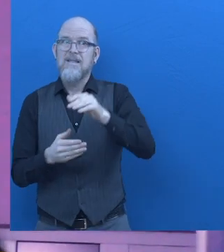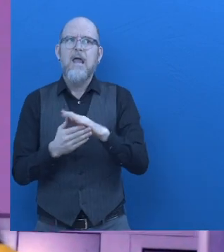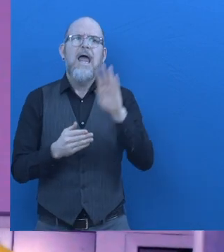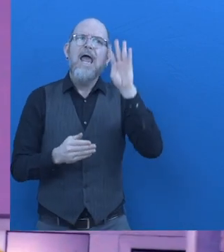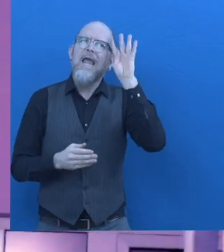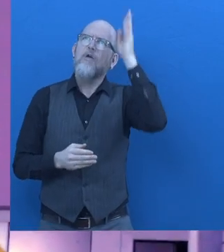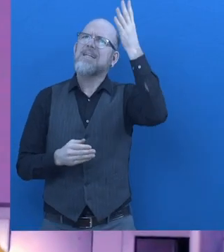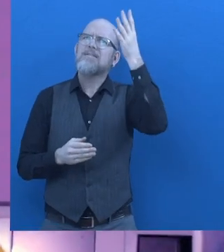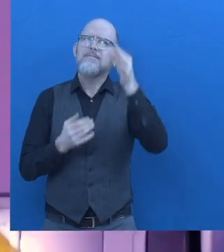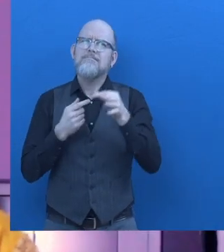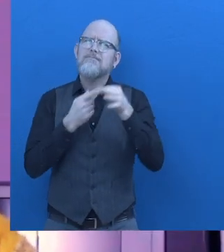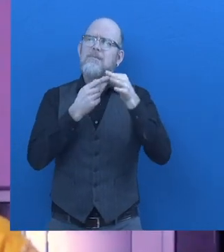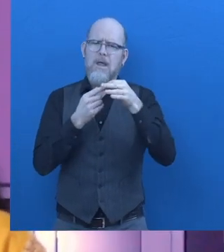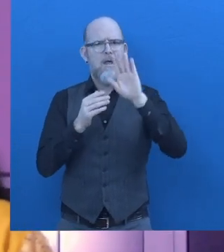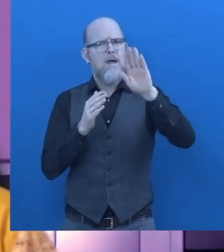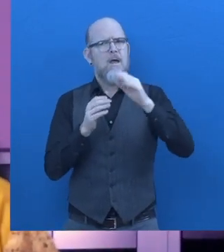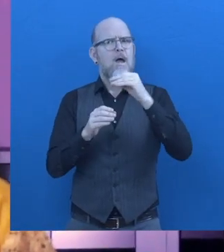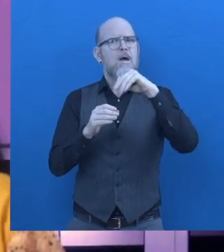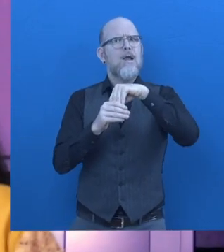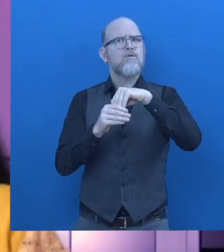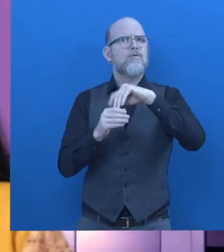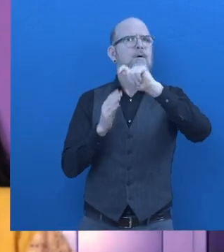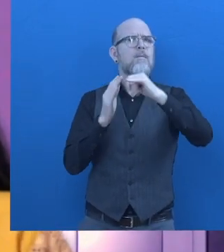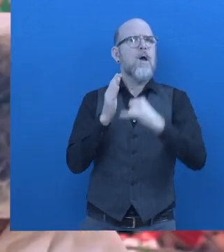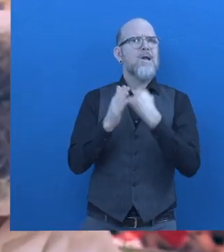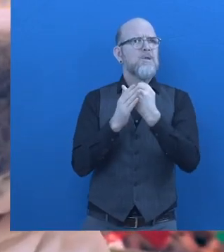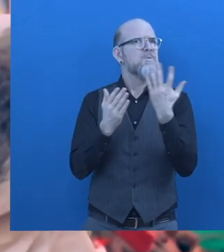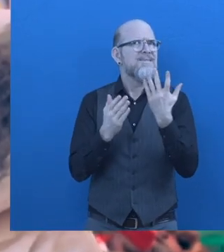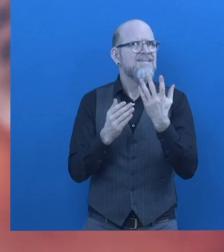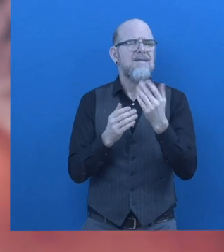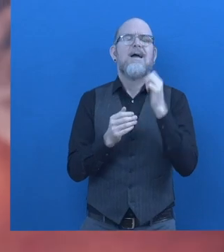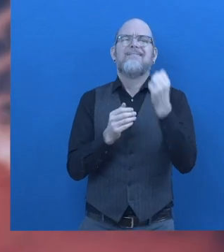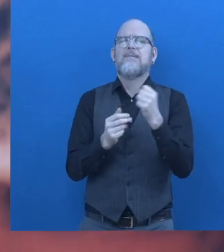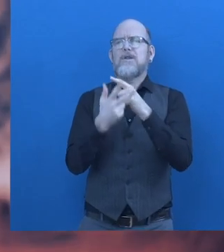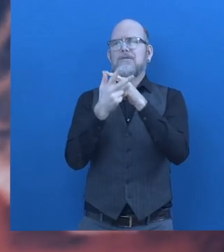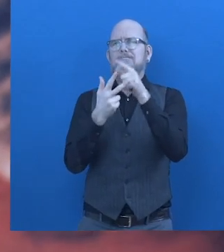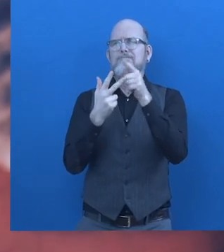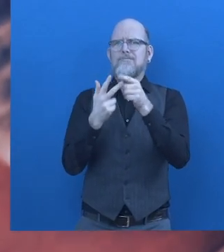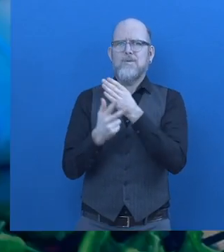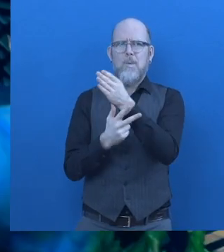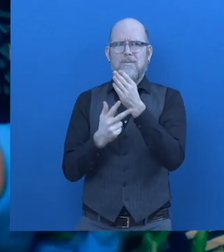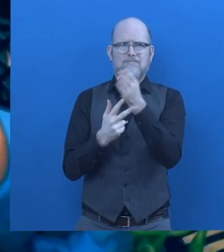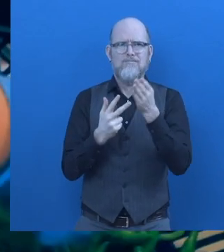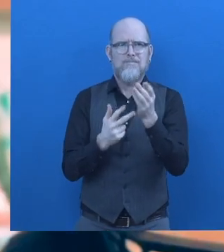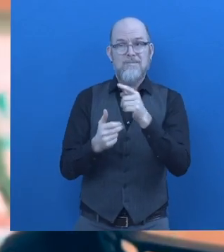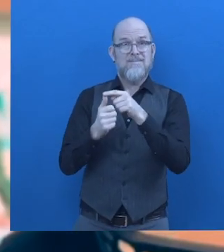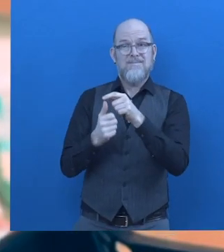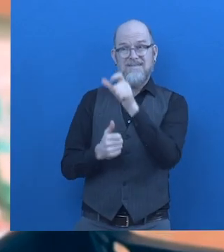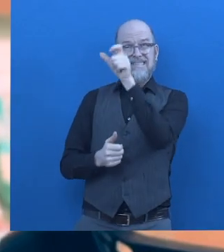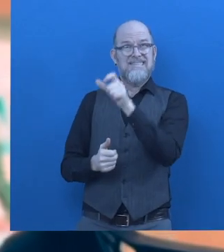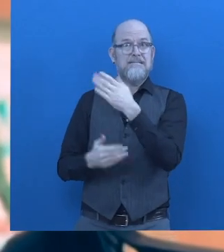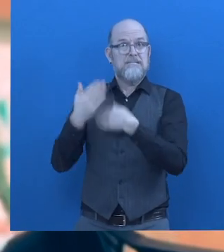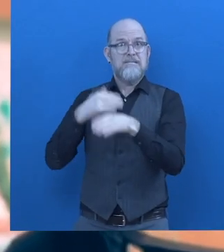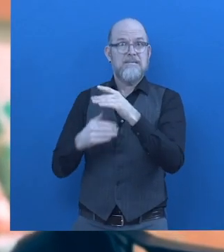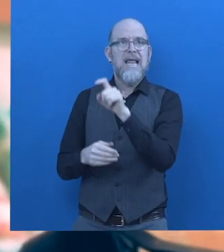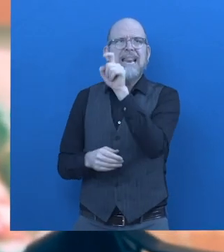The project consisted of a twin approach solution where it addressed the needs of the candidates and